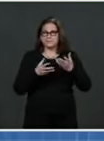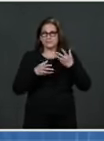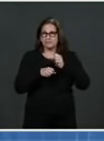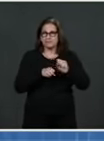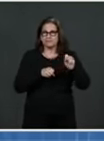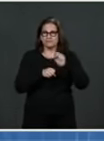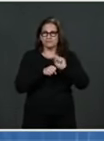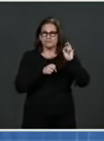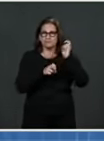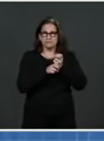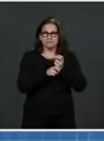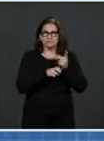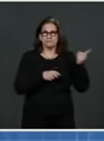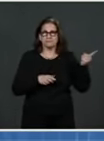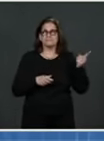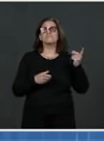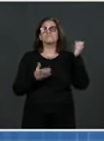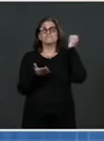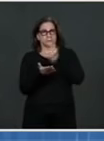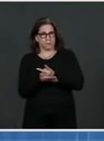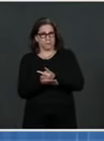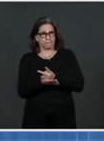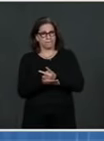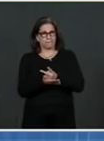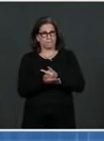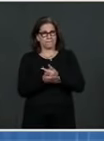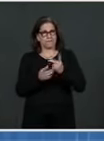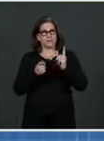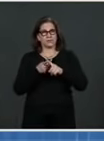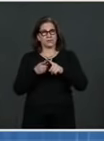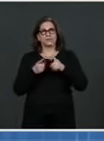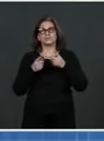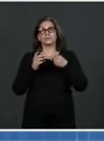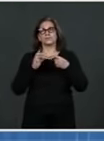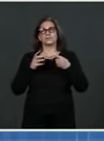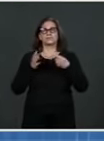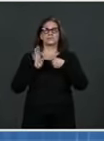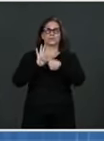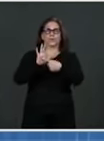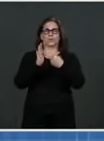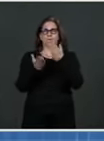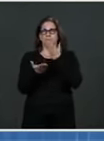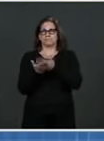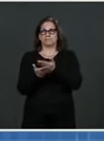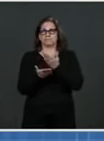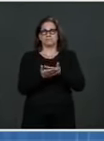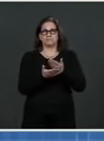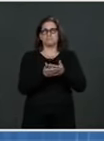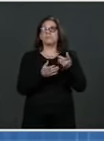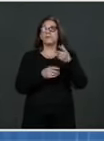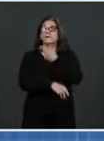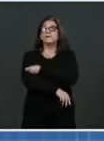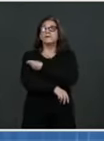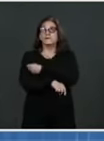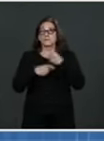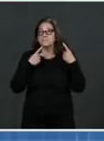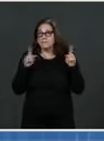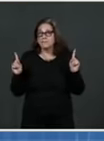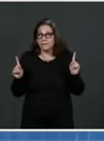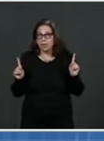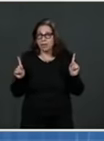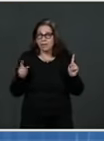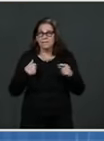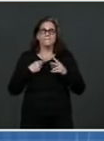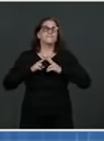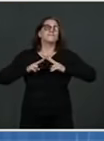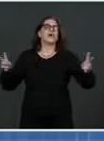to expand the evidence supporting their effectiveness. Today, I'm excited to share information about a new CDC-led study